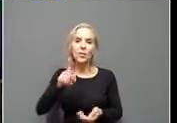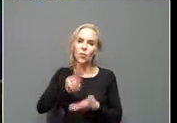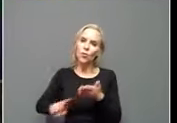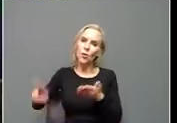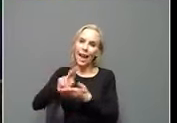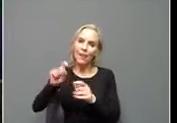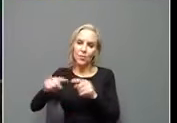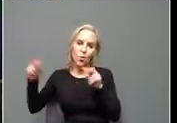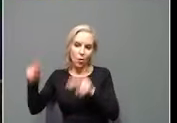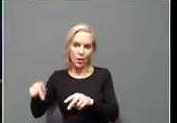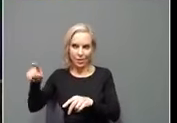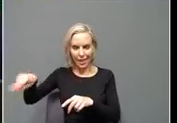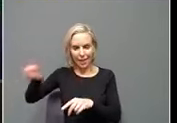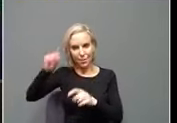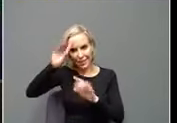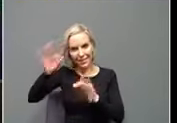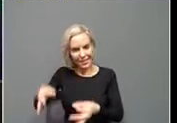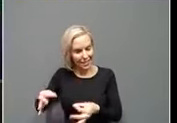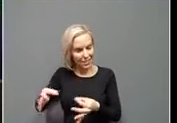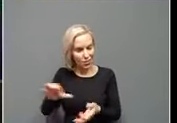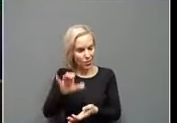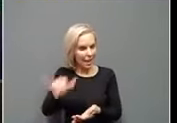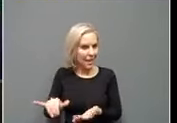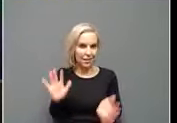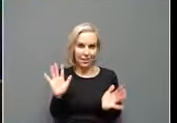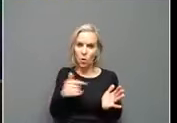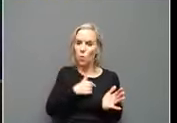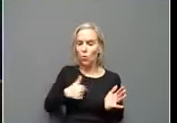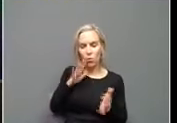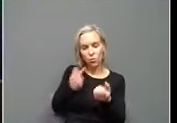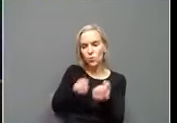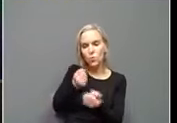they make the decision they're going to go there, uh, we'll support them.